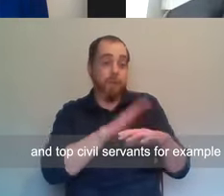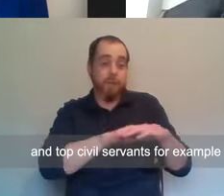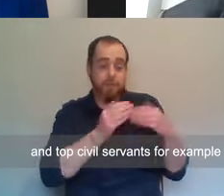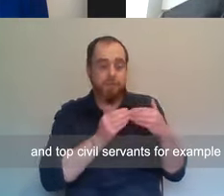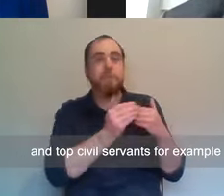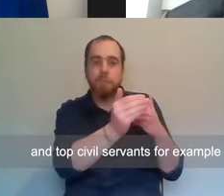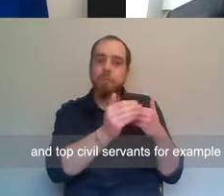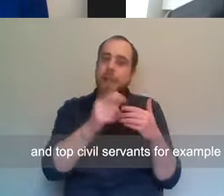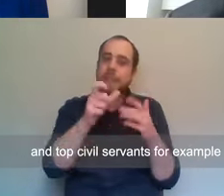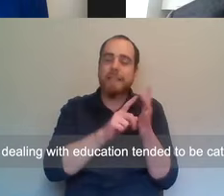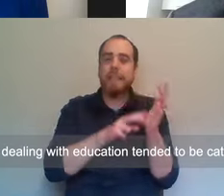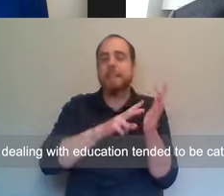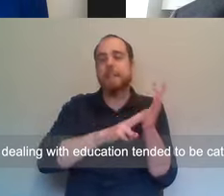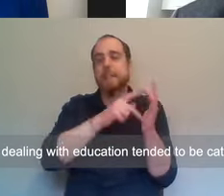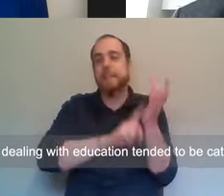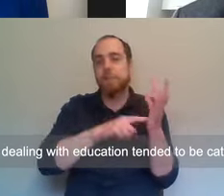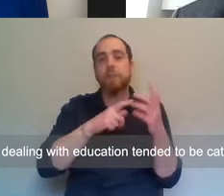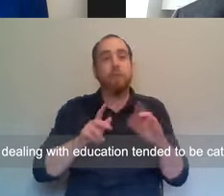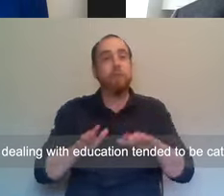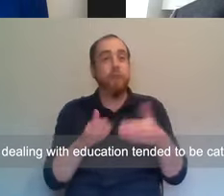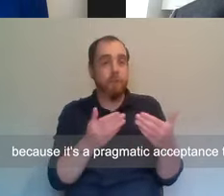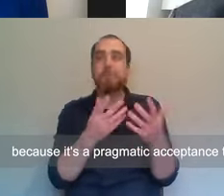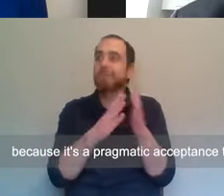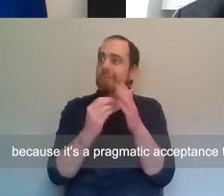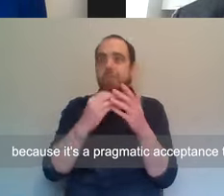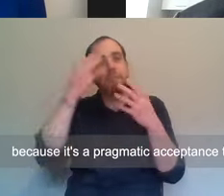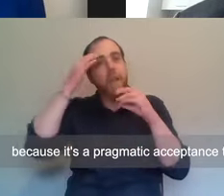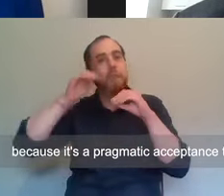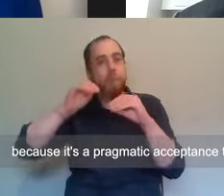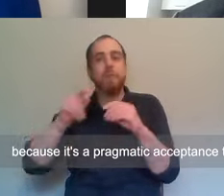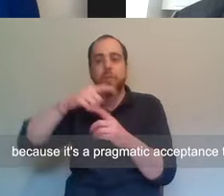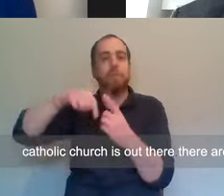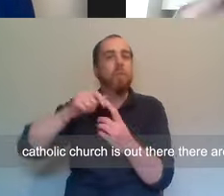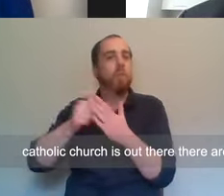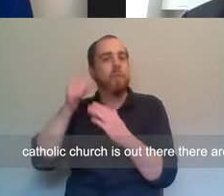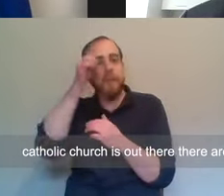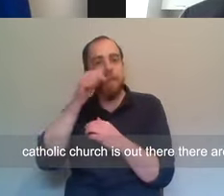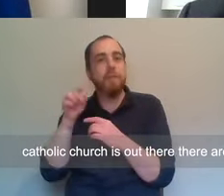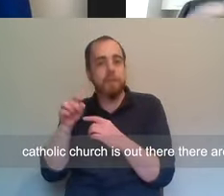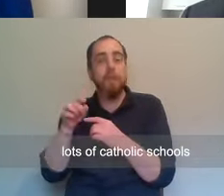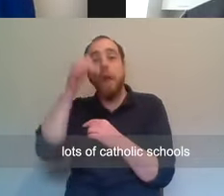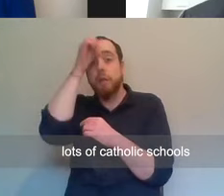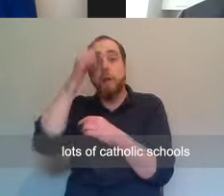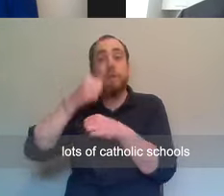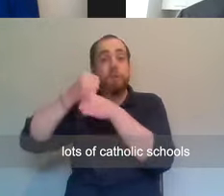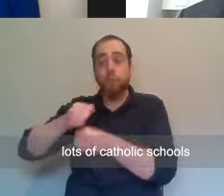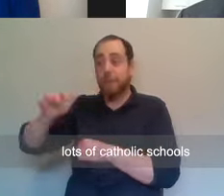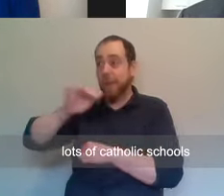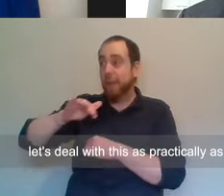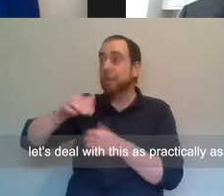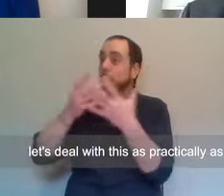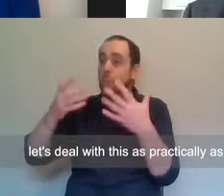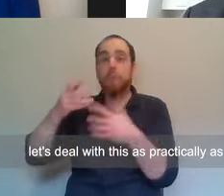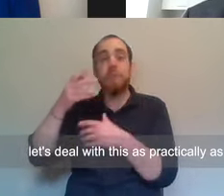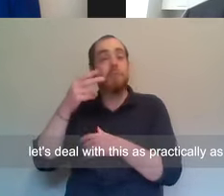and top civil service, for example, deeming with education to be Catholic, because there's a pragmatic acceptance. The Catholic churches out there, there are lots of Catholic schools.